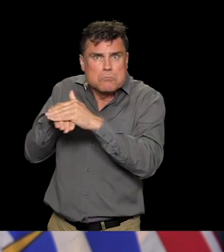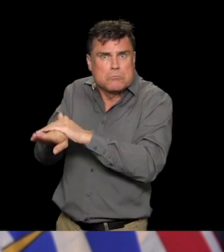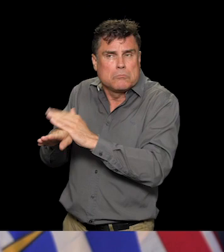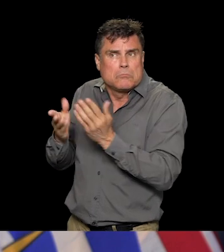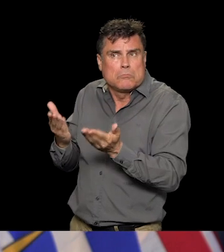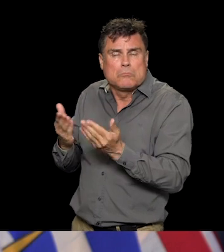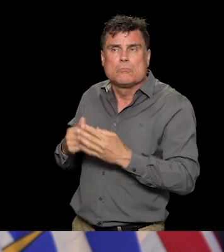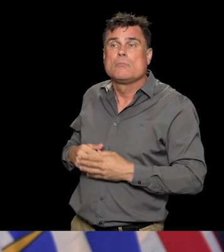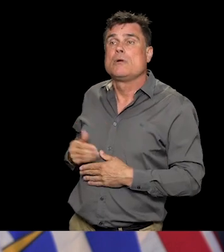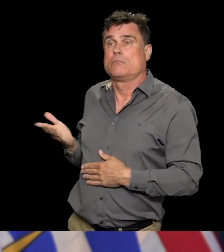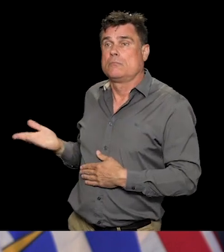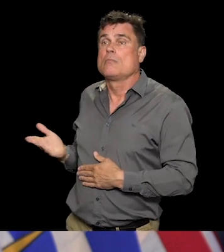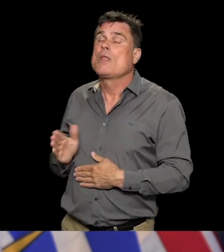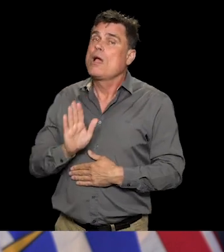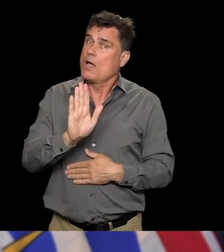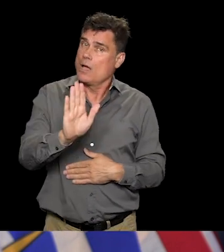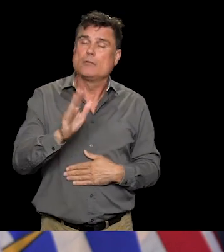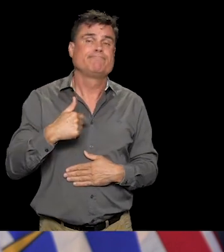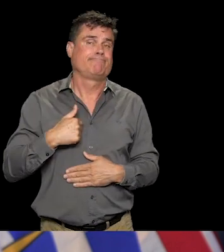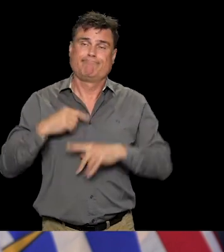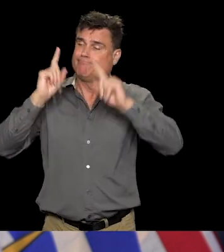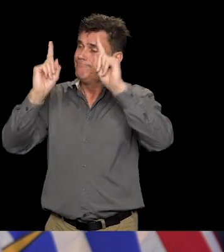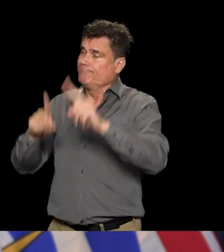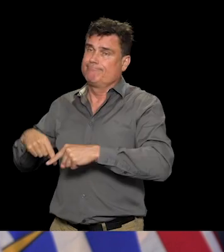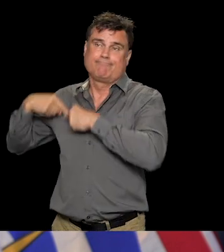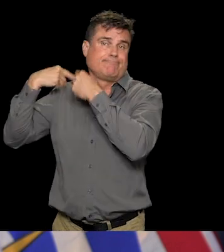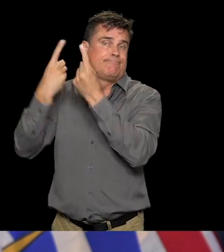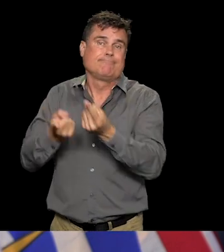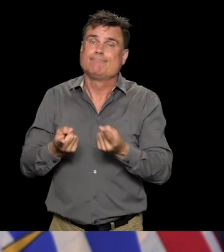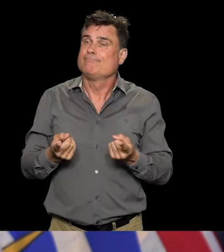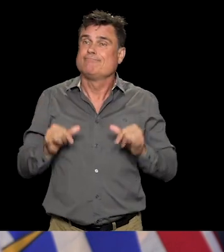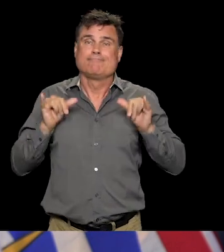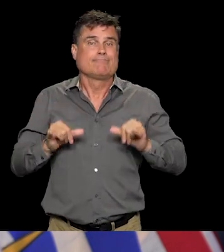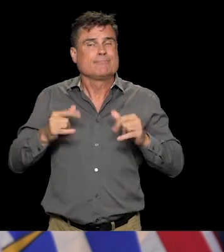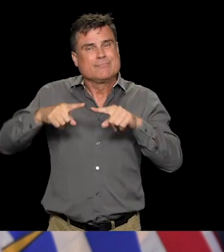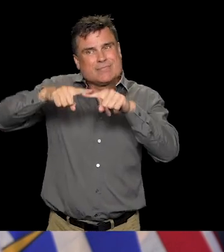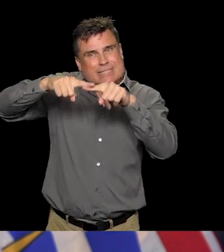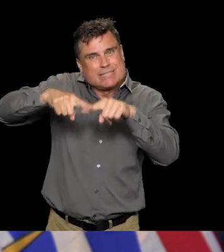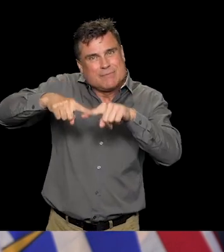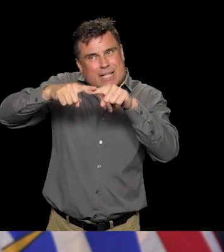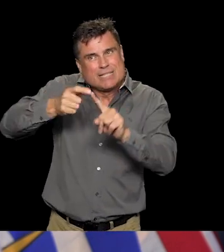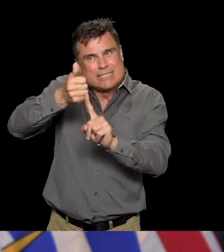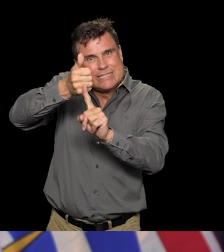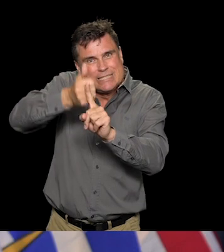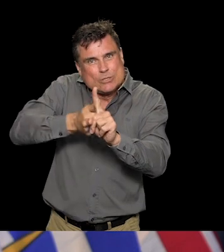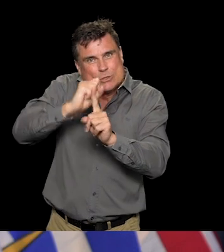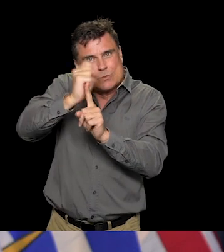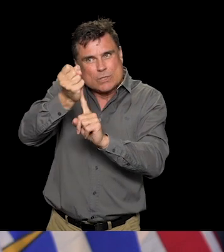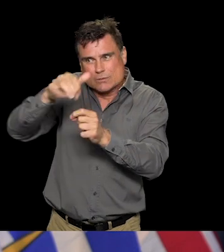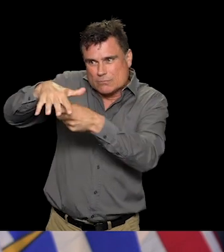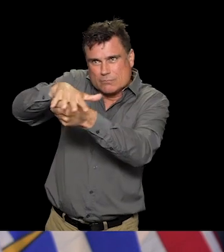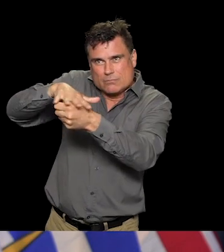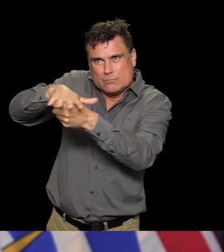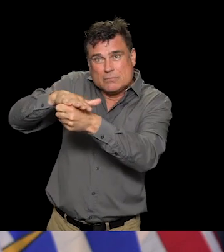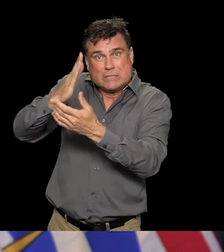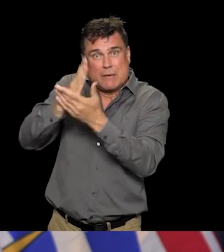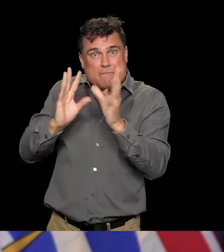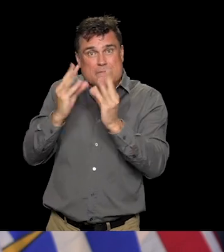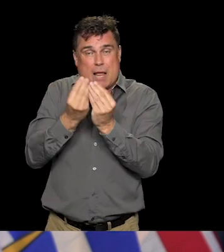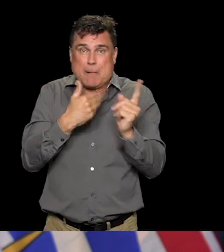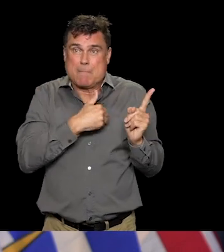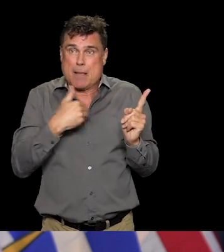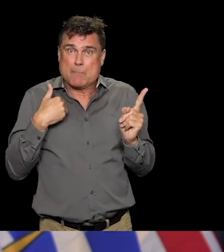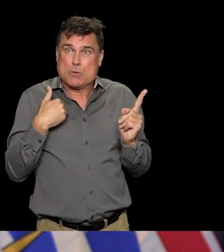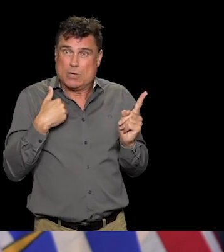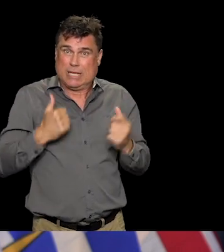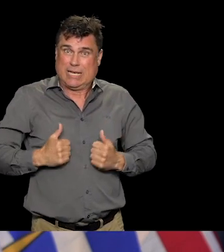provide care to people in long-term care, and that has been decided on a local basis by the regional health authority,